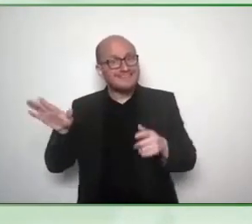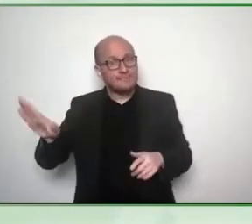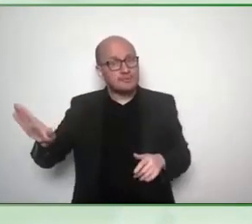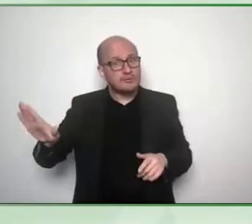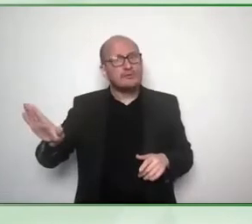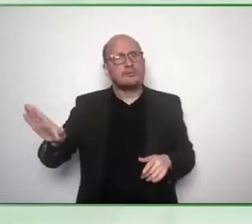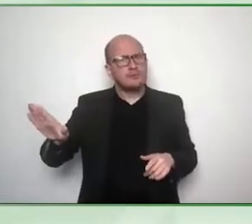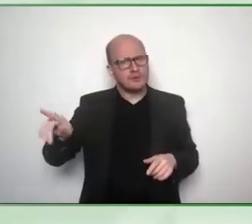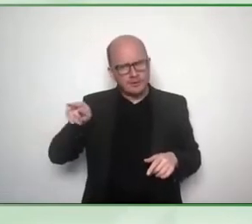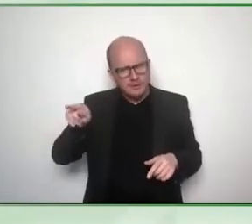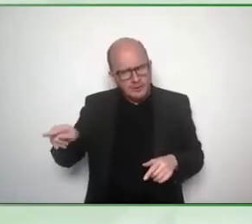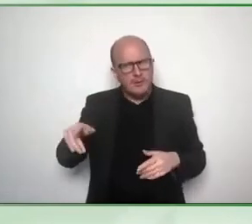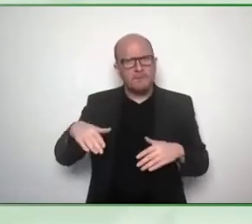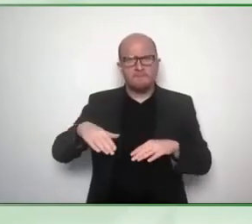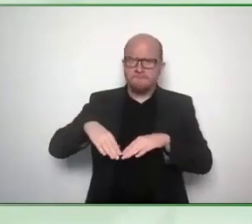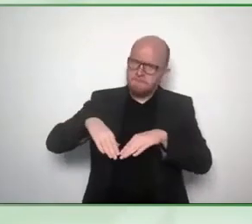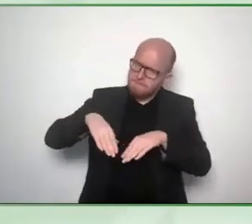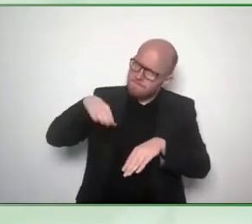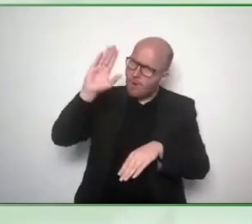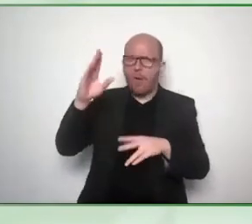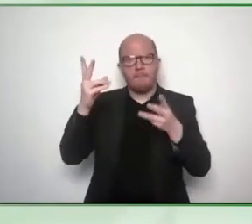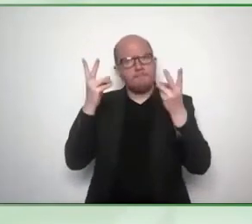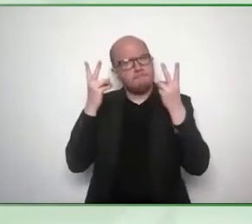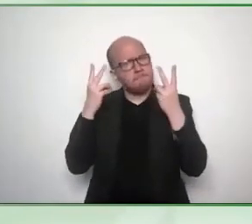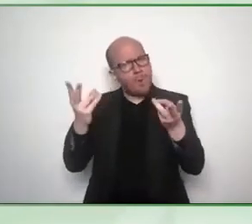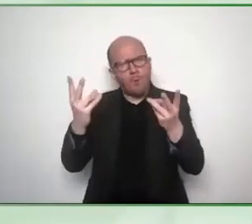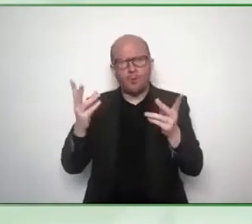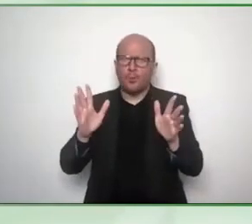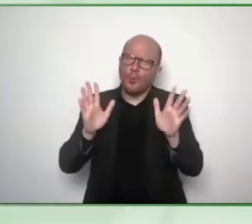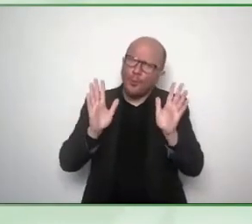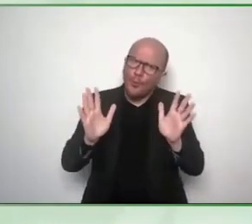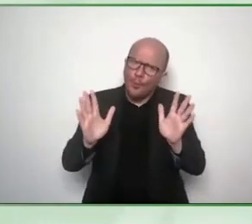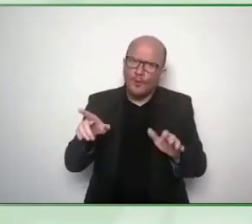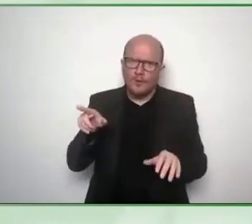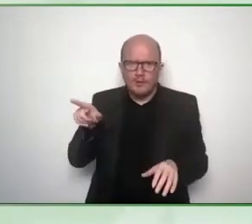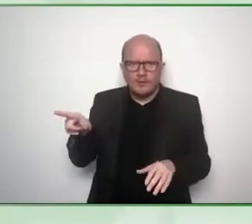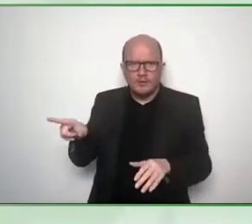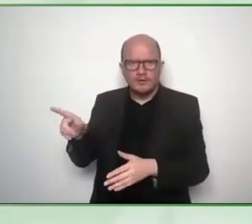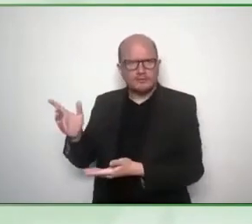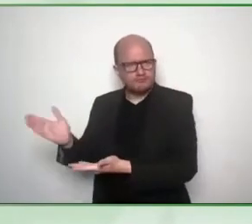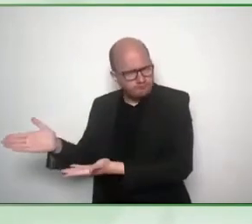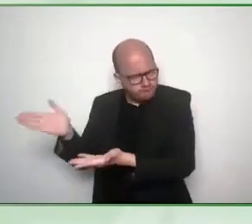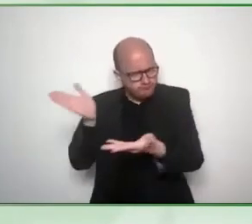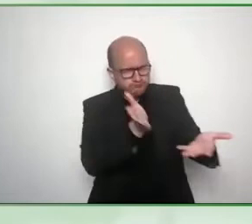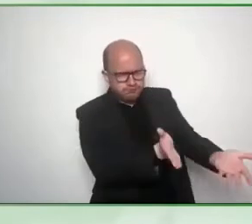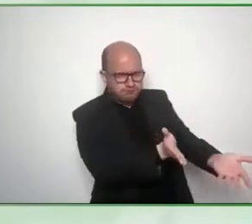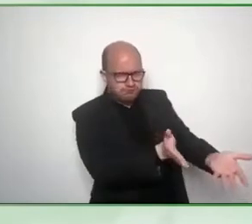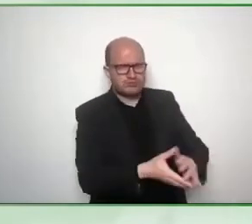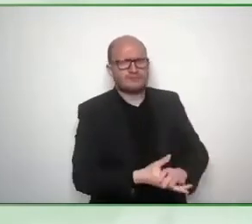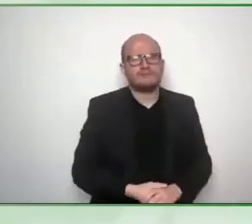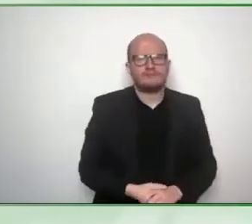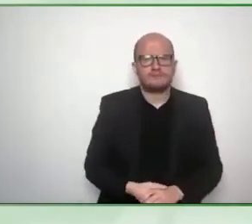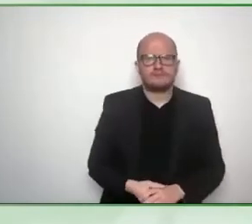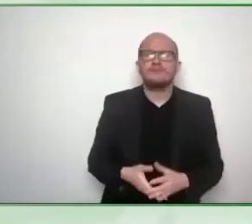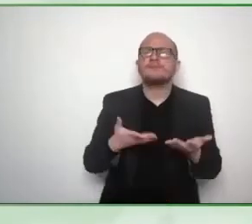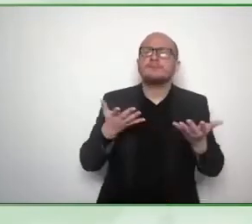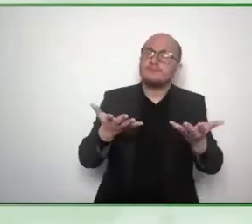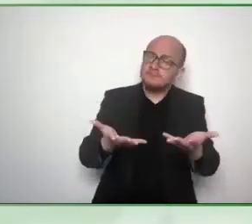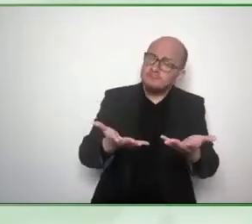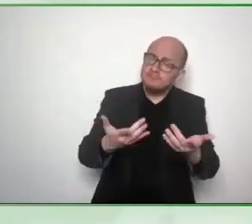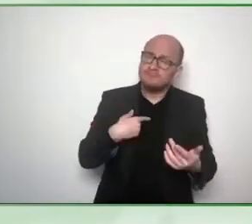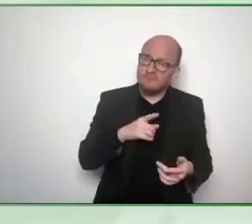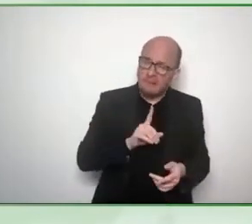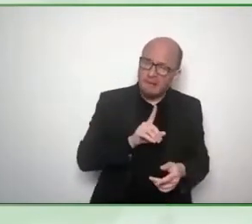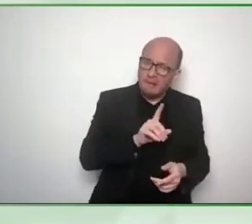but what about what shall we do to increase more awareness on on on this